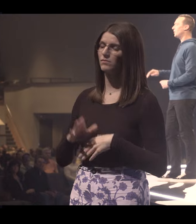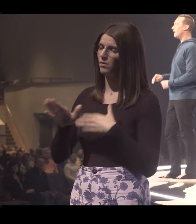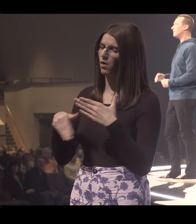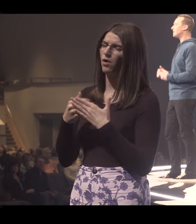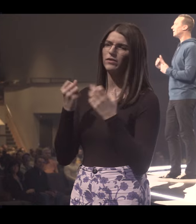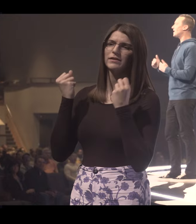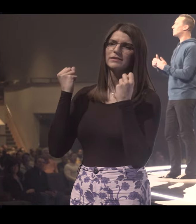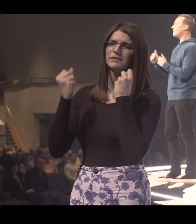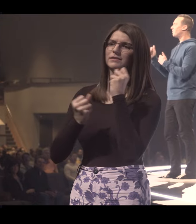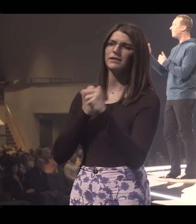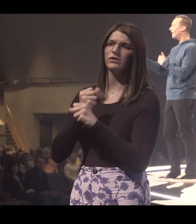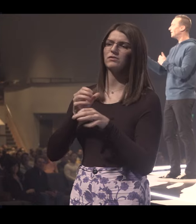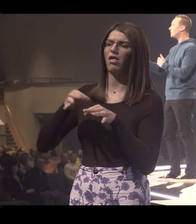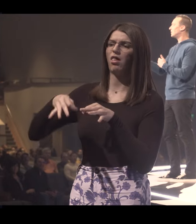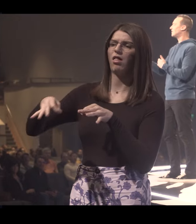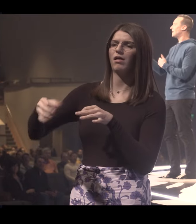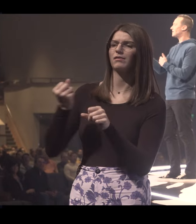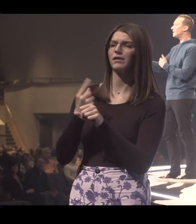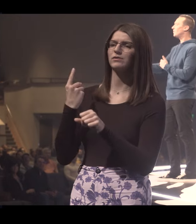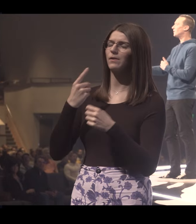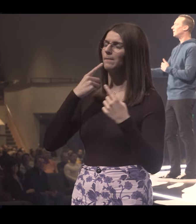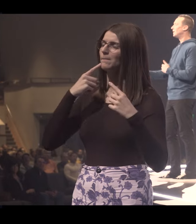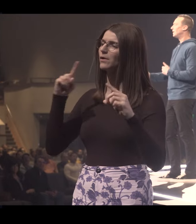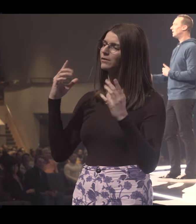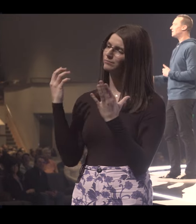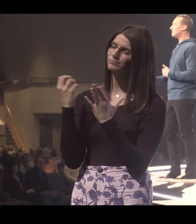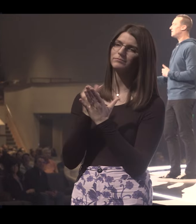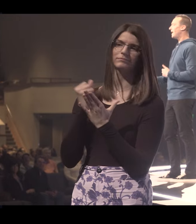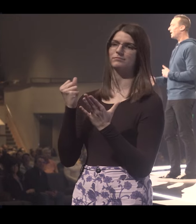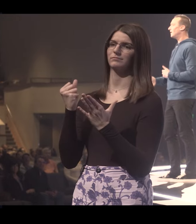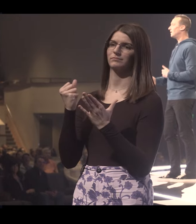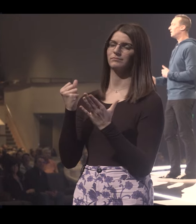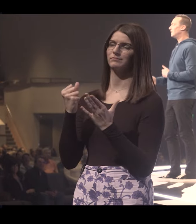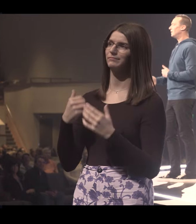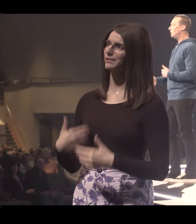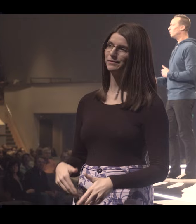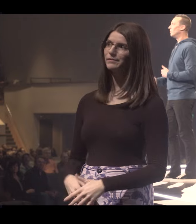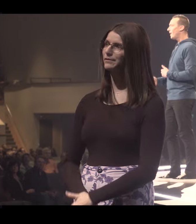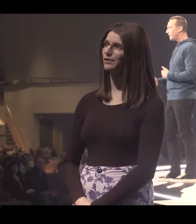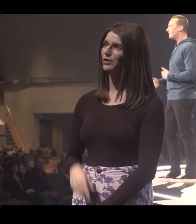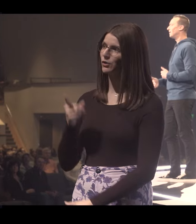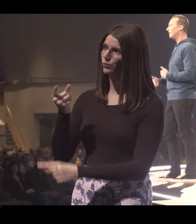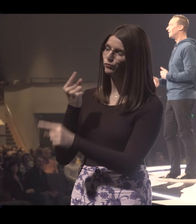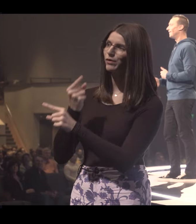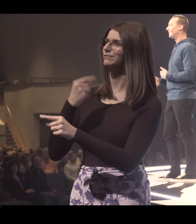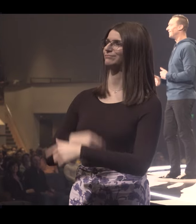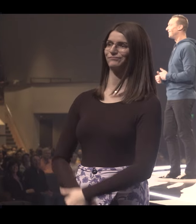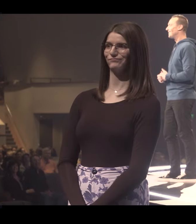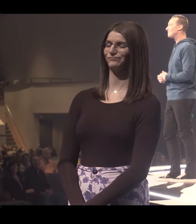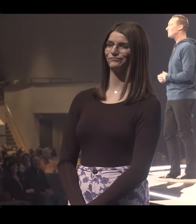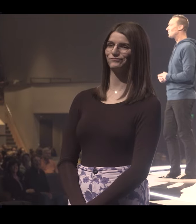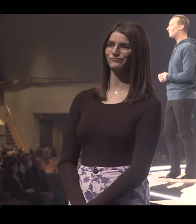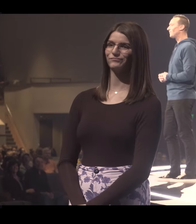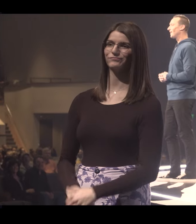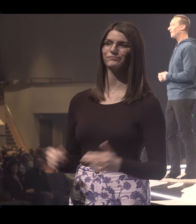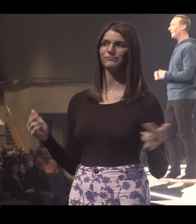all these years I've put it off, said last year, finally took that step. He said, dang it, you were right.